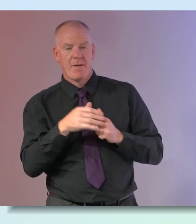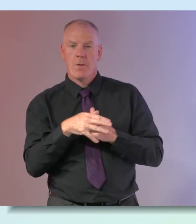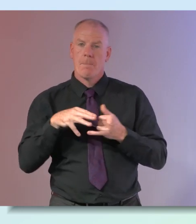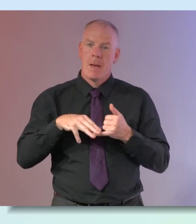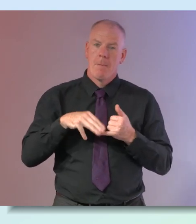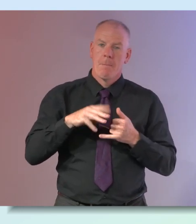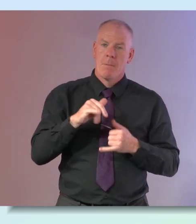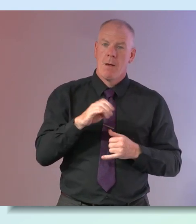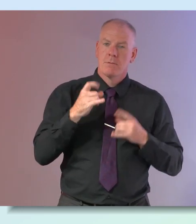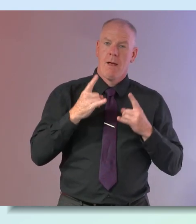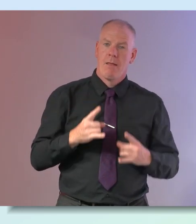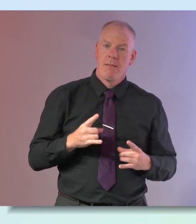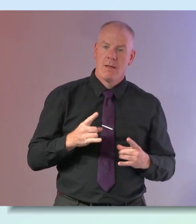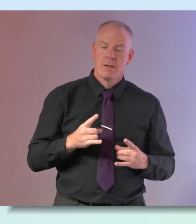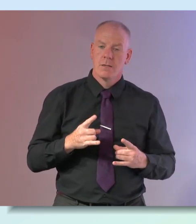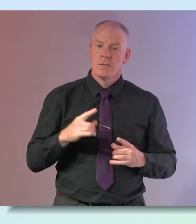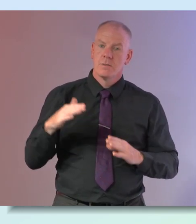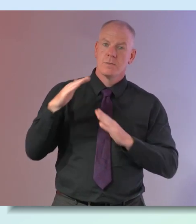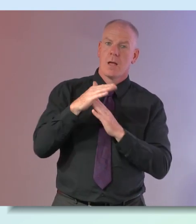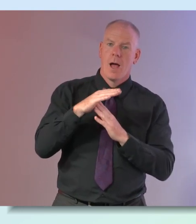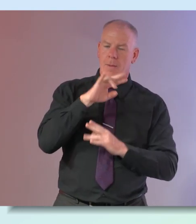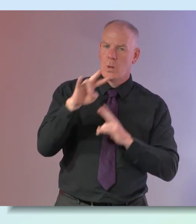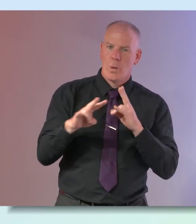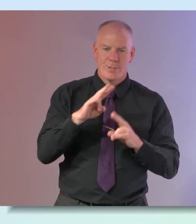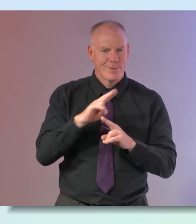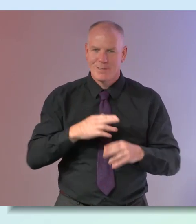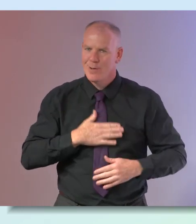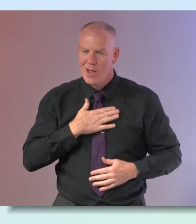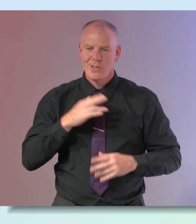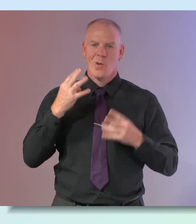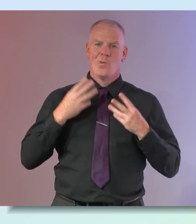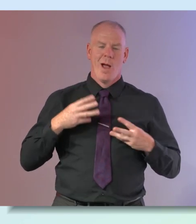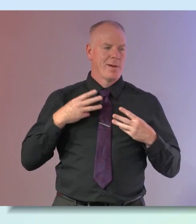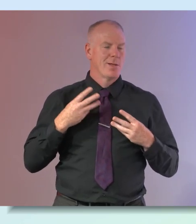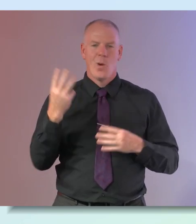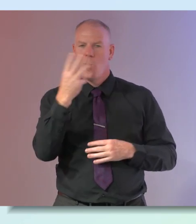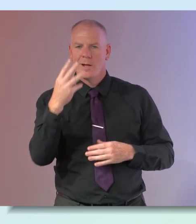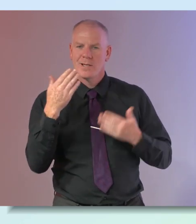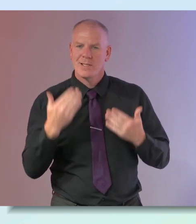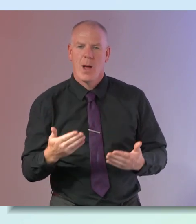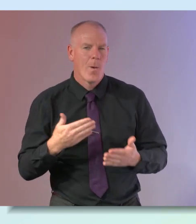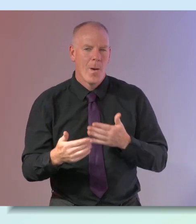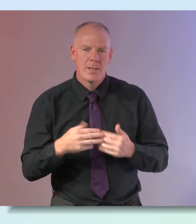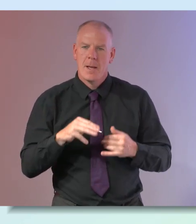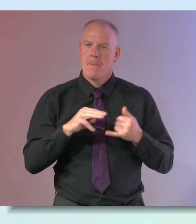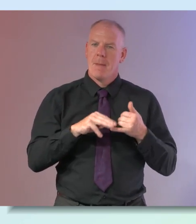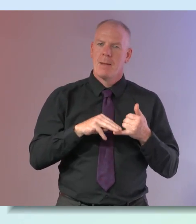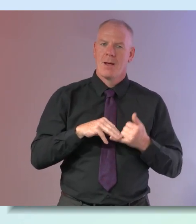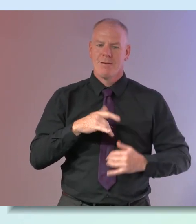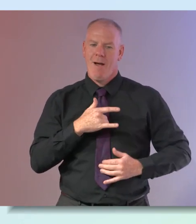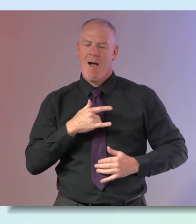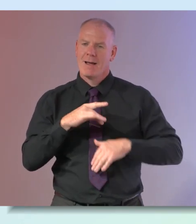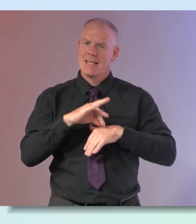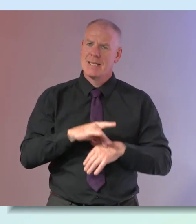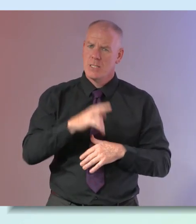gp as well and again the top question surprise surprise from women watching this today are menopause and cardiovascular disease